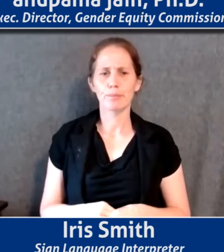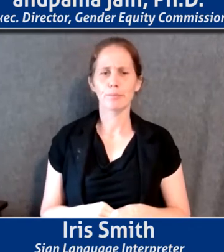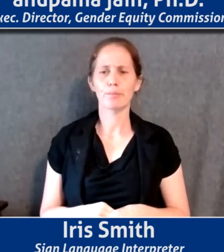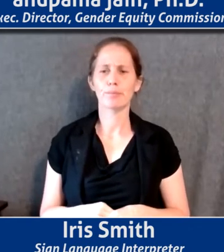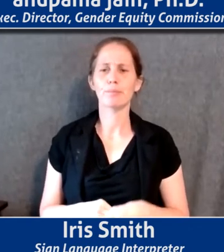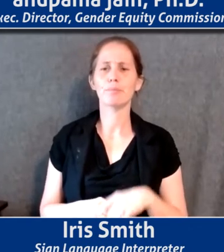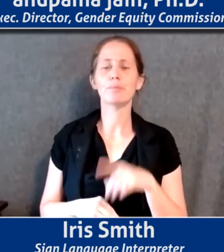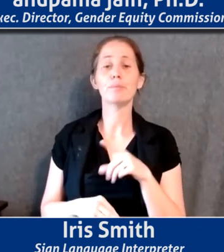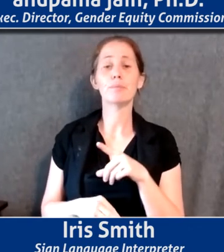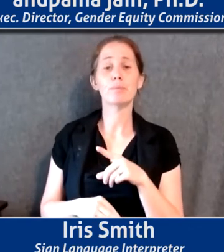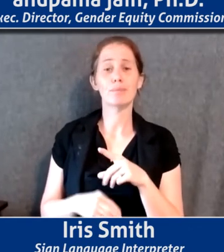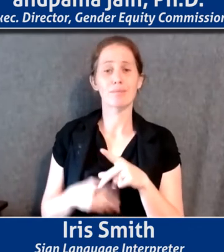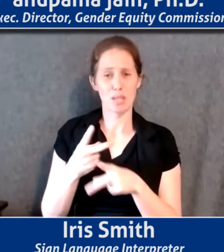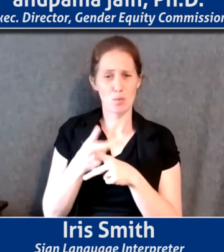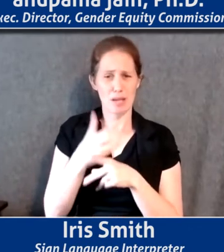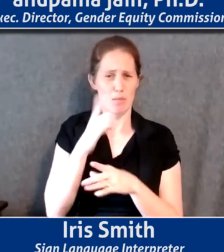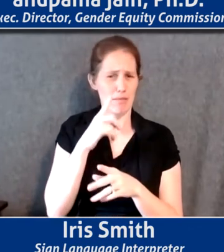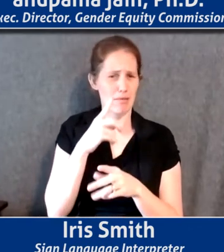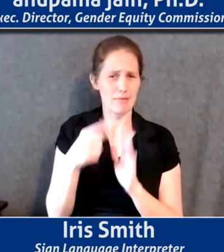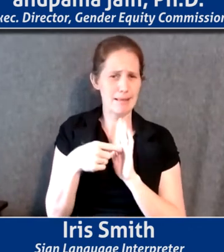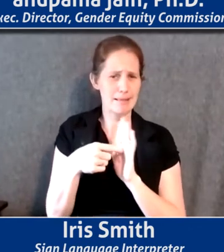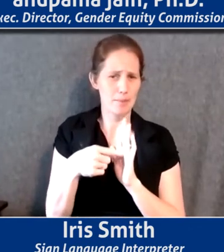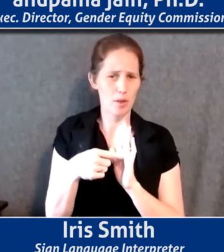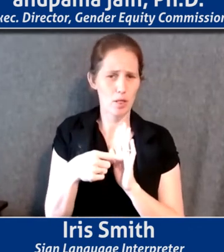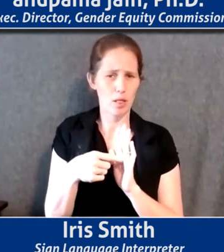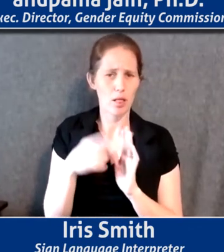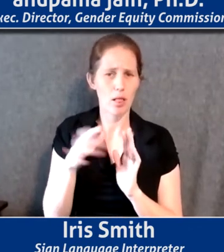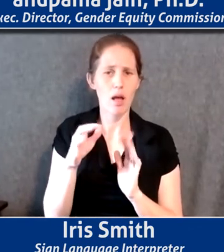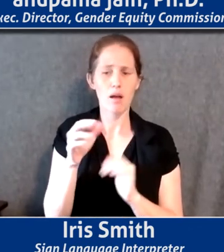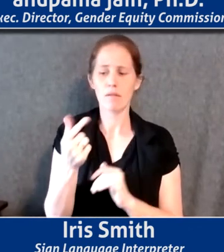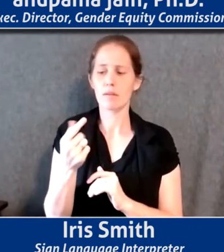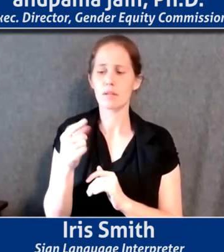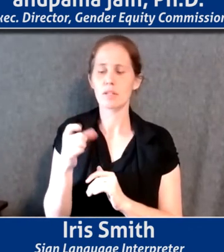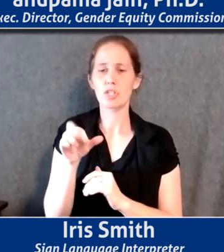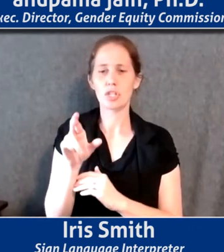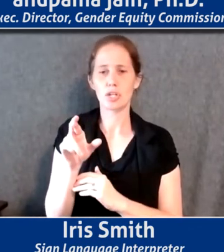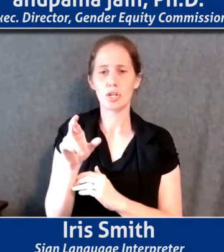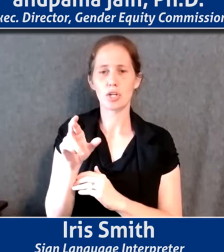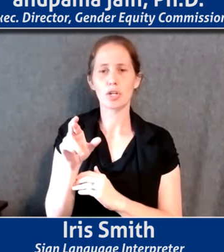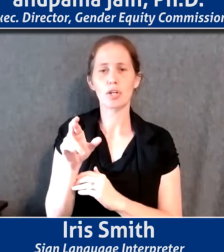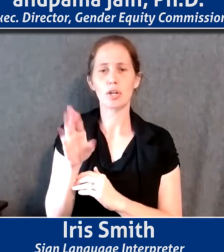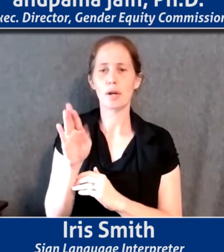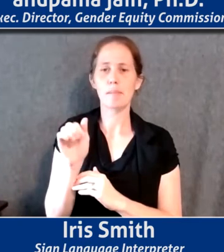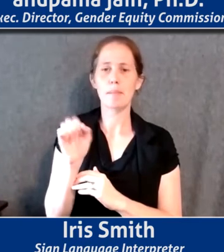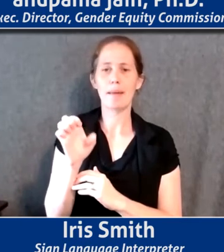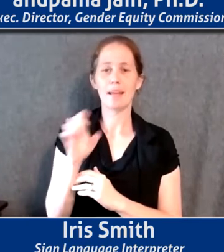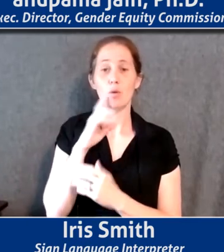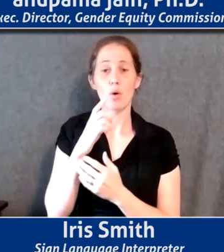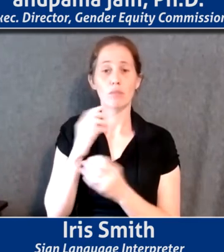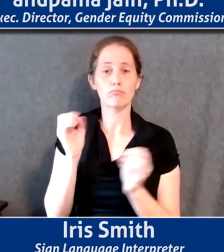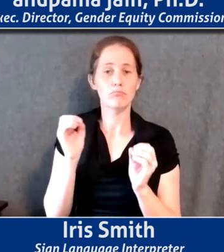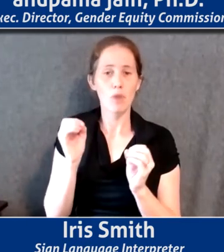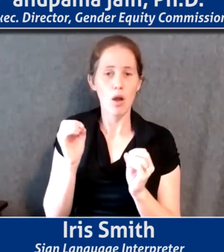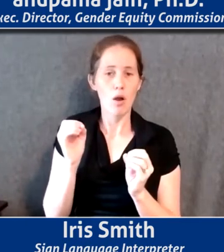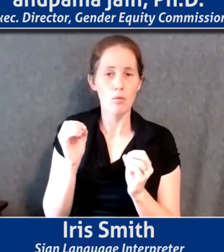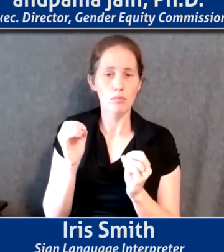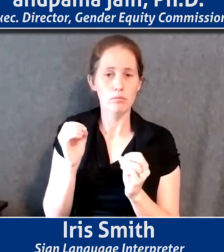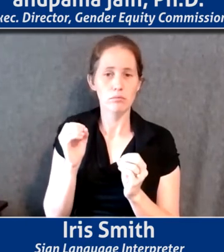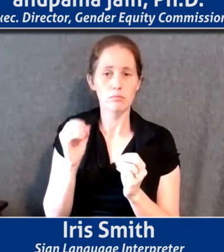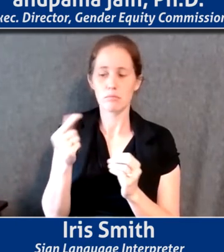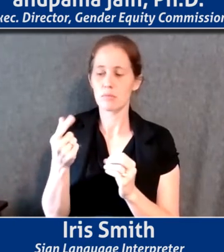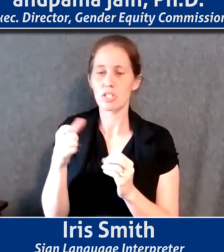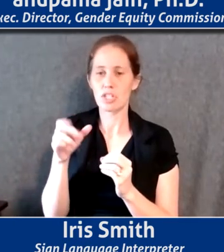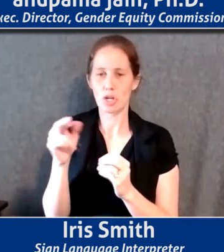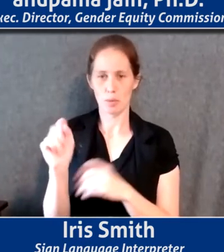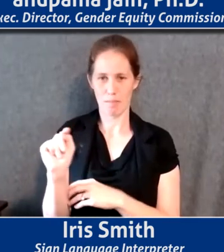Can we just keep it with the example of the gender-based or gender-free bathrooms? Because this is